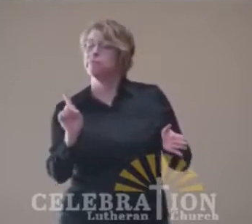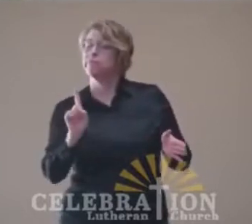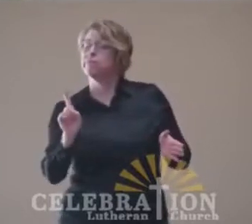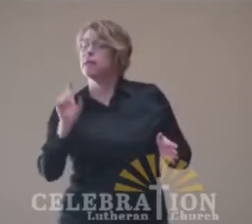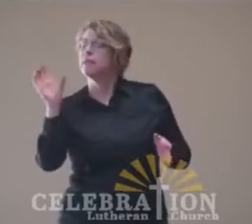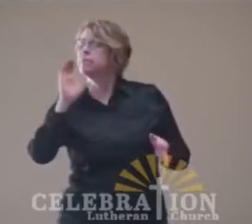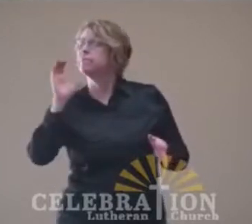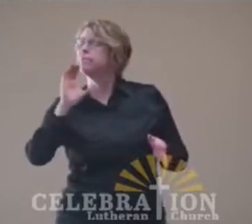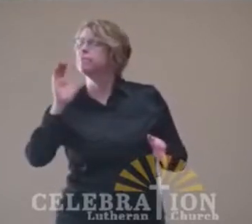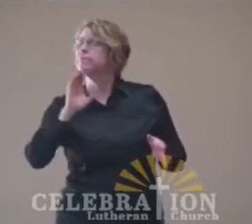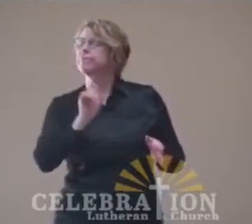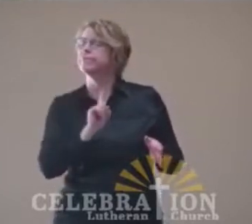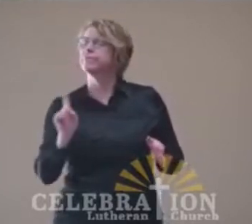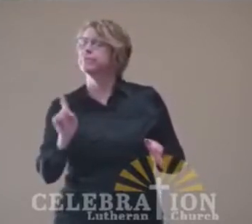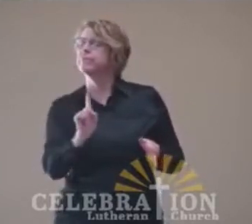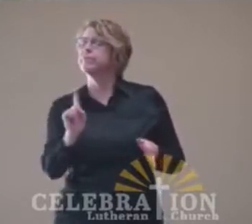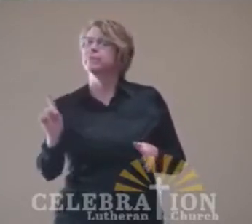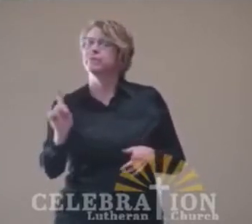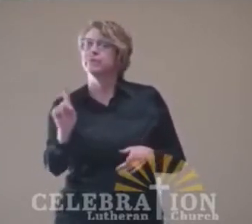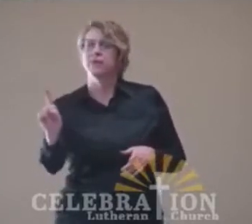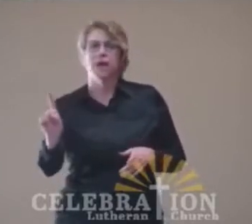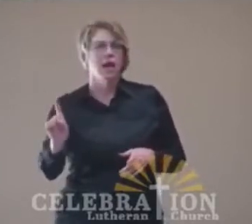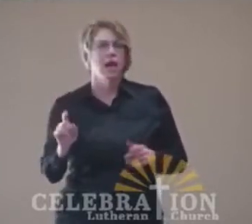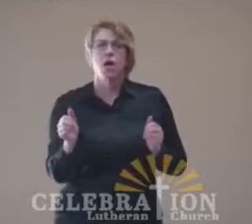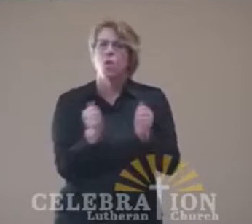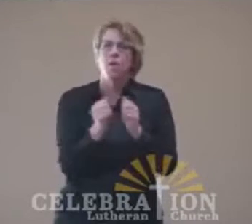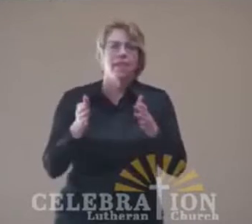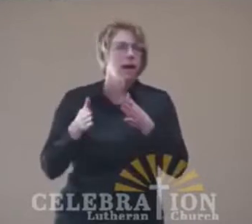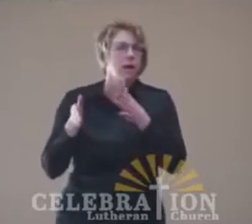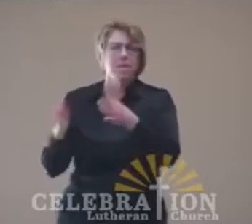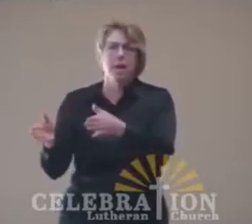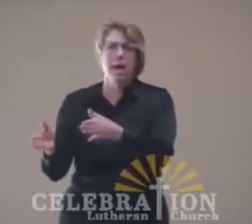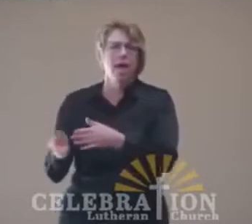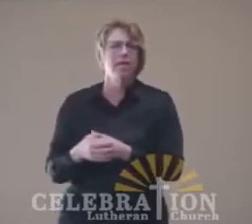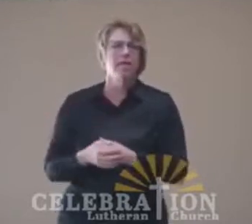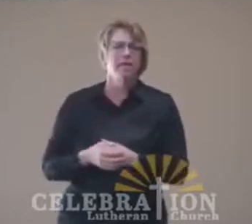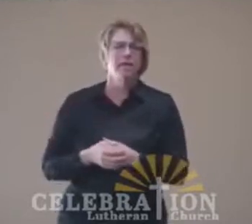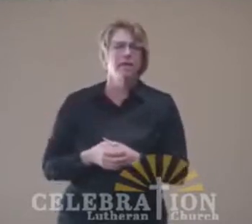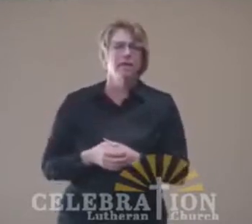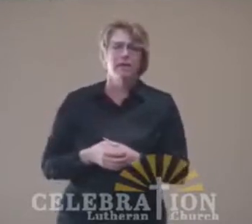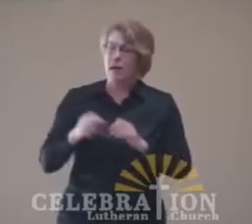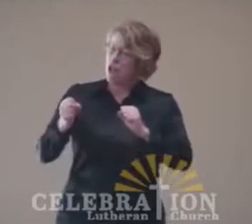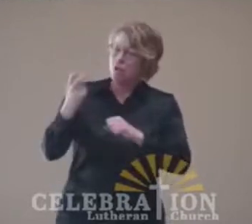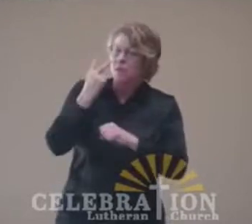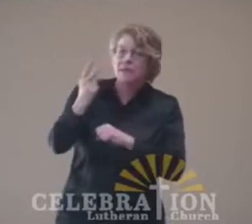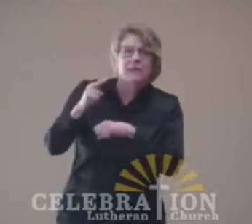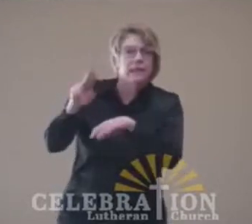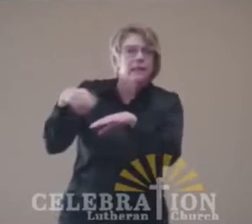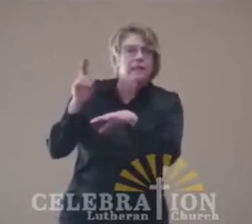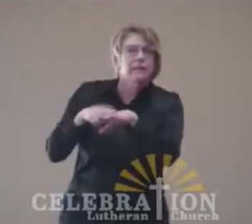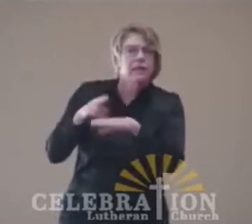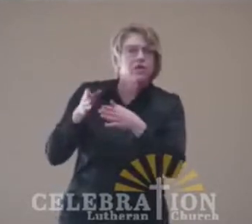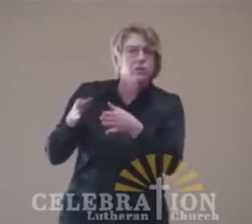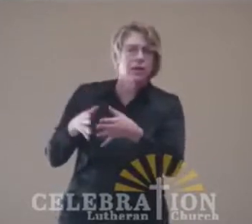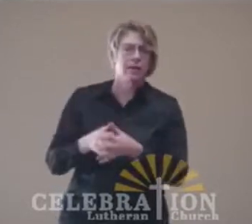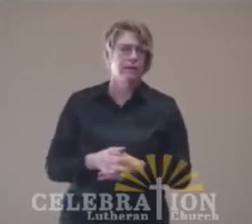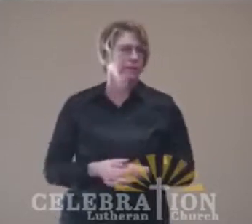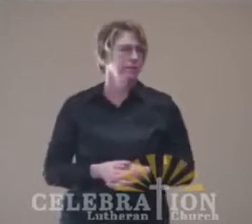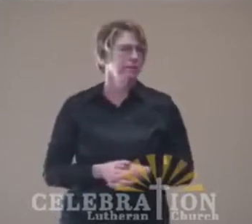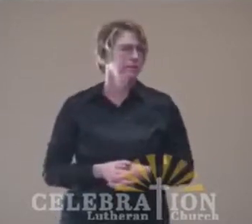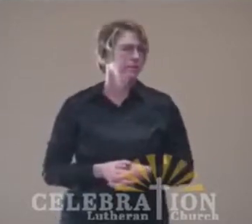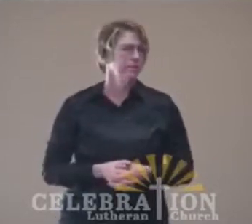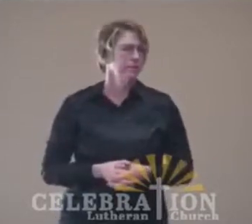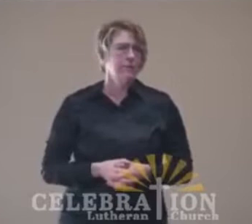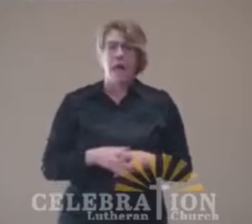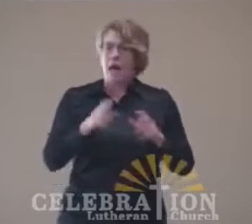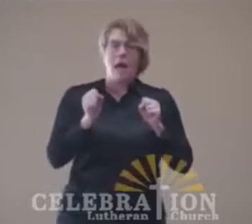and Denali, you get off the bus, and then you just go. There's no path. You're just in the wilderness in its wild state. There are two ways you can do this.